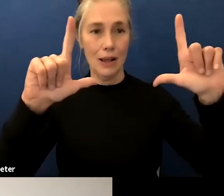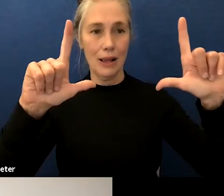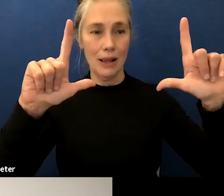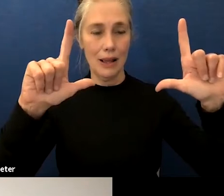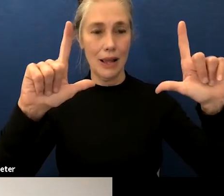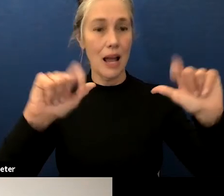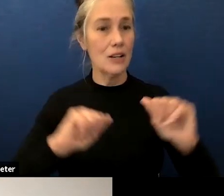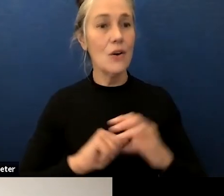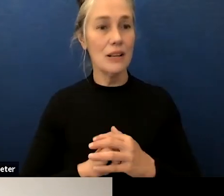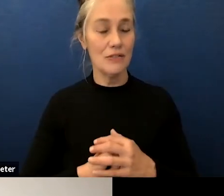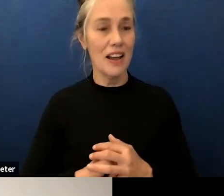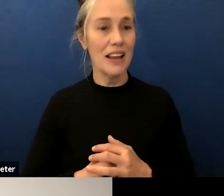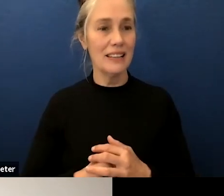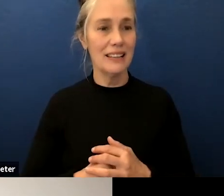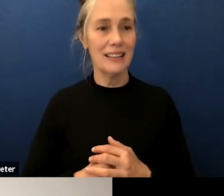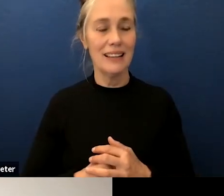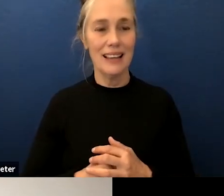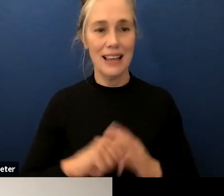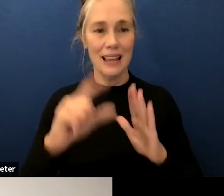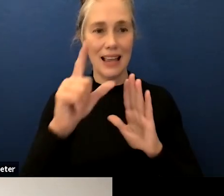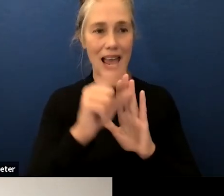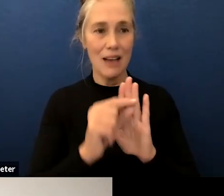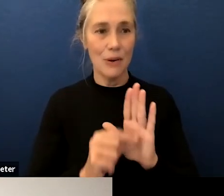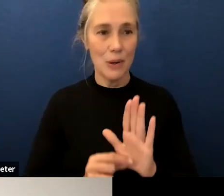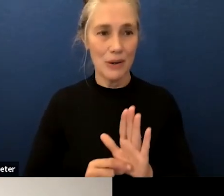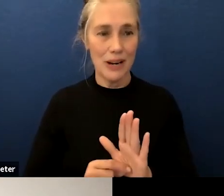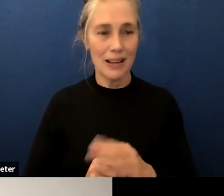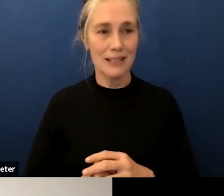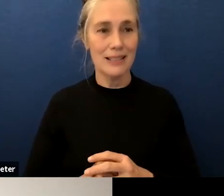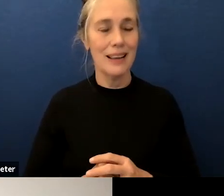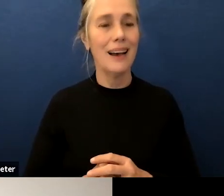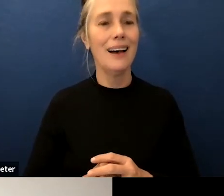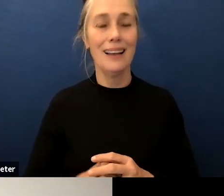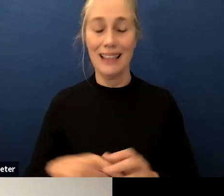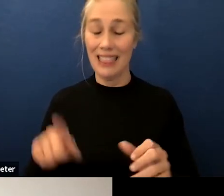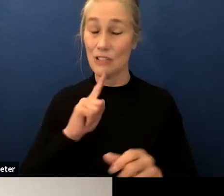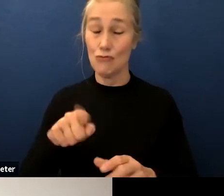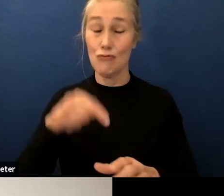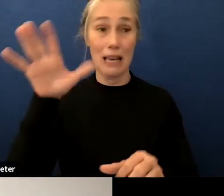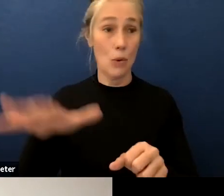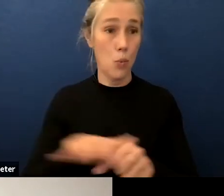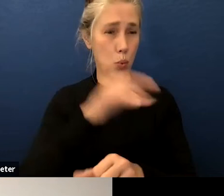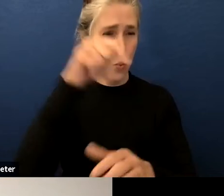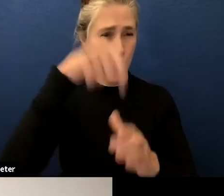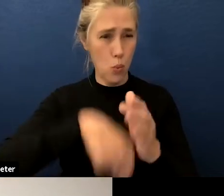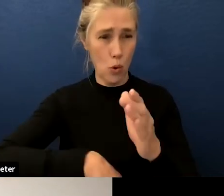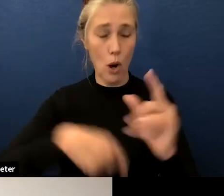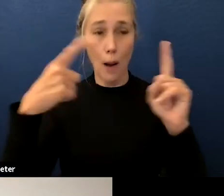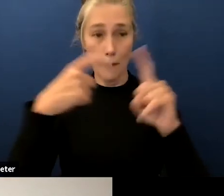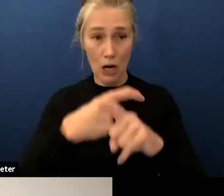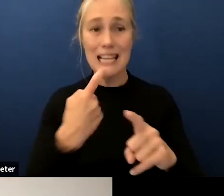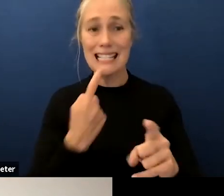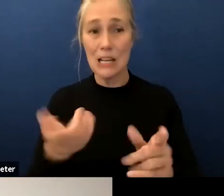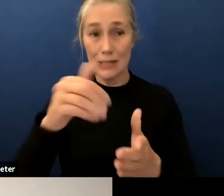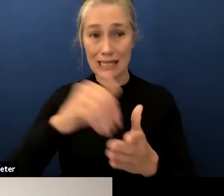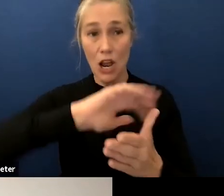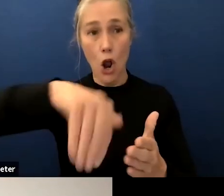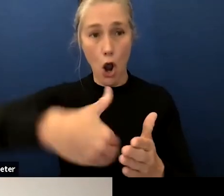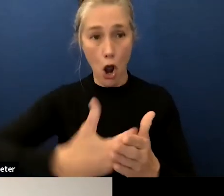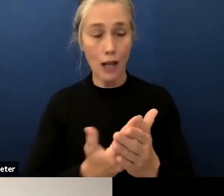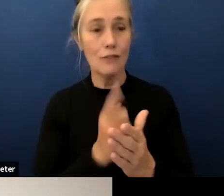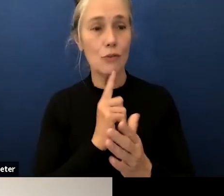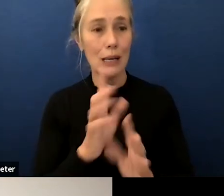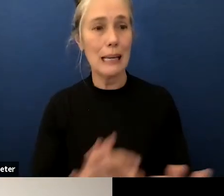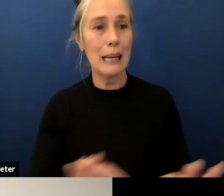i just want to point out and remind the board that it's very comprehensive and basically restates all of the really